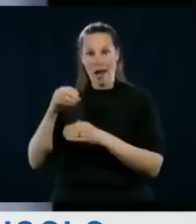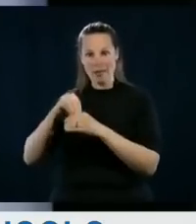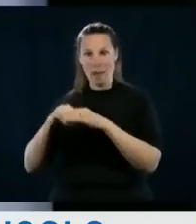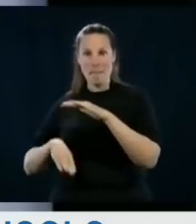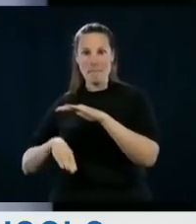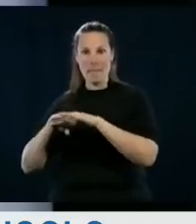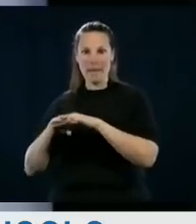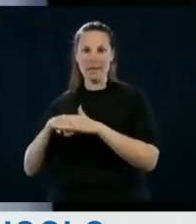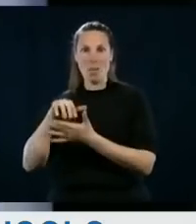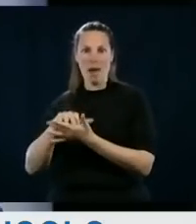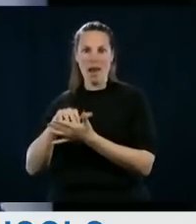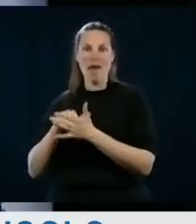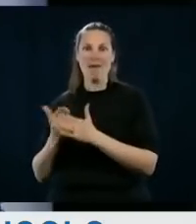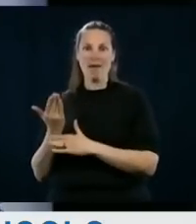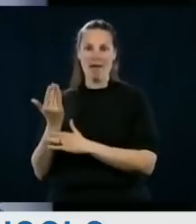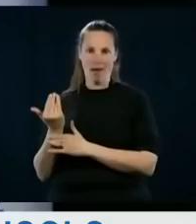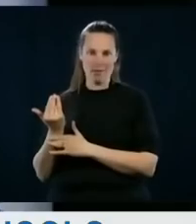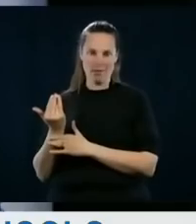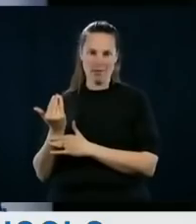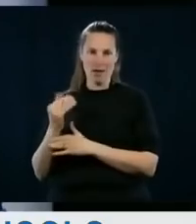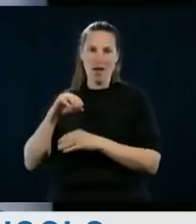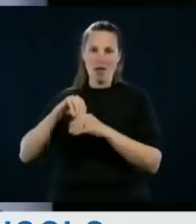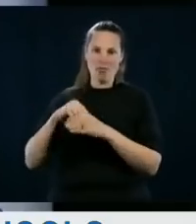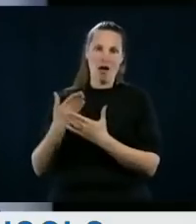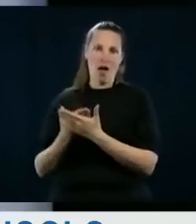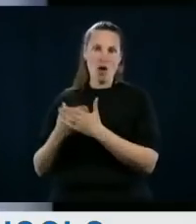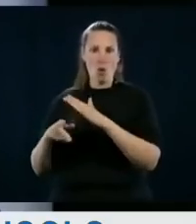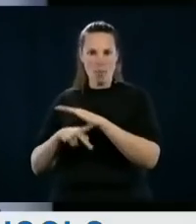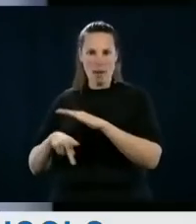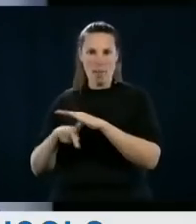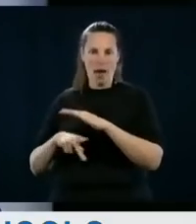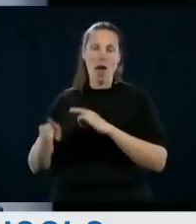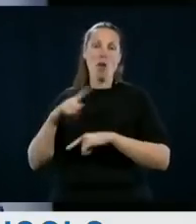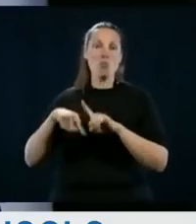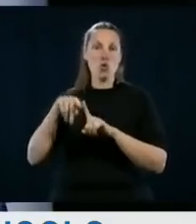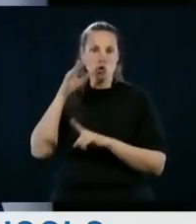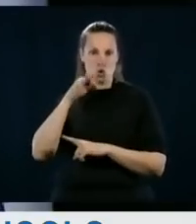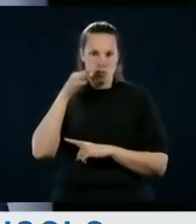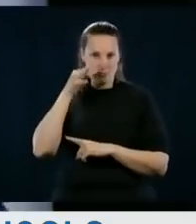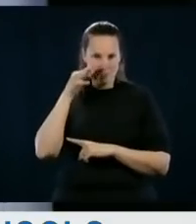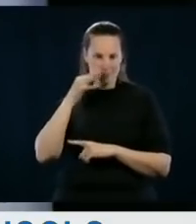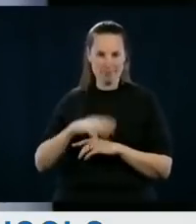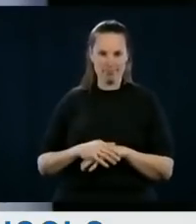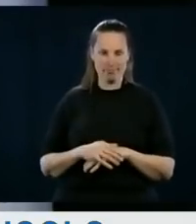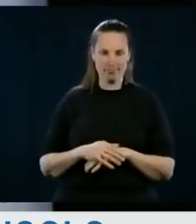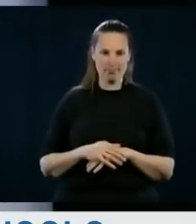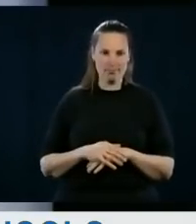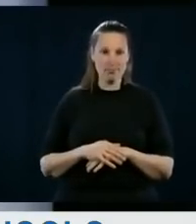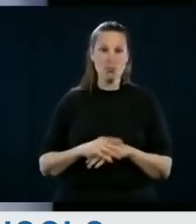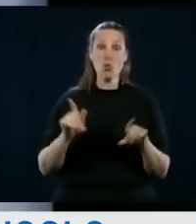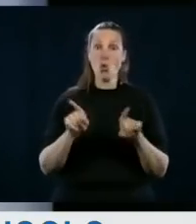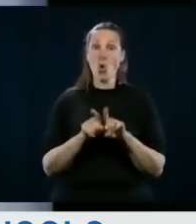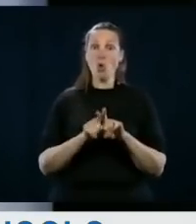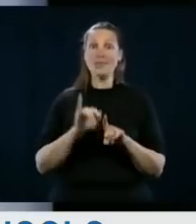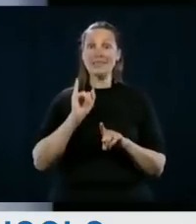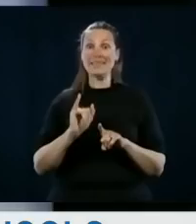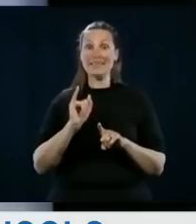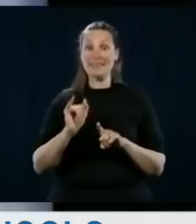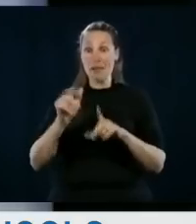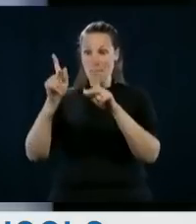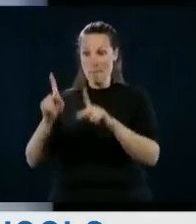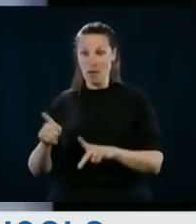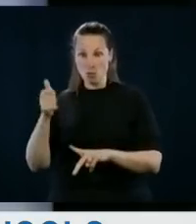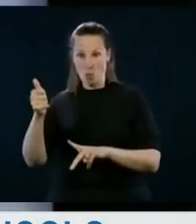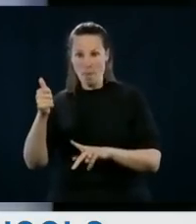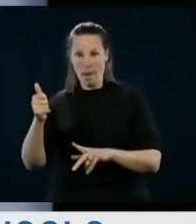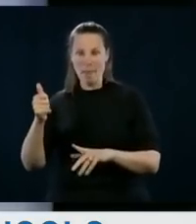number of students per class that will be of 15 in our preschools and primary schools. And, of course, anybody